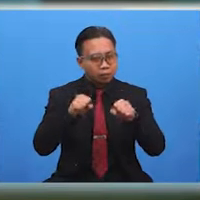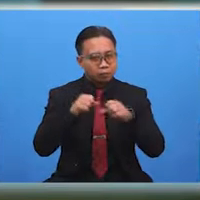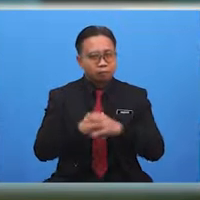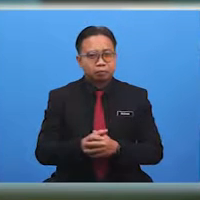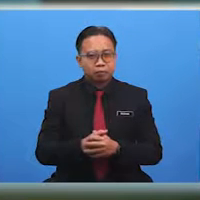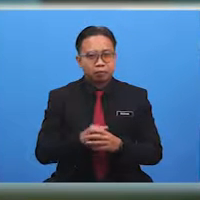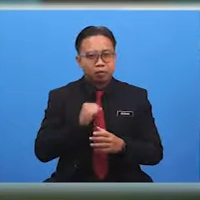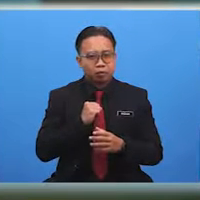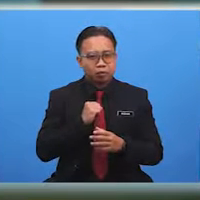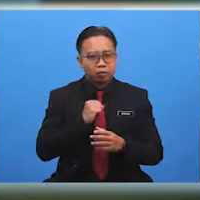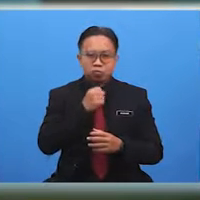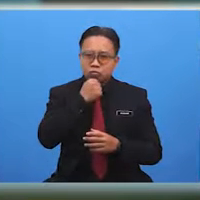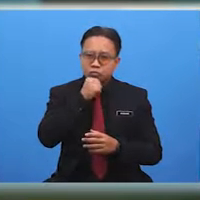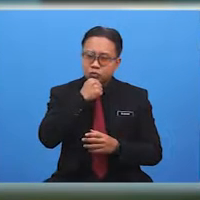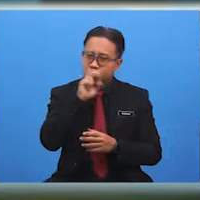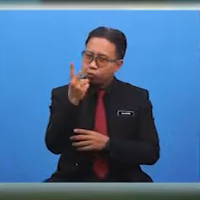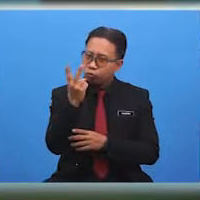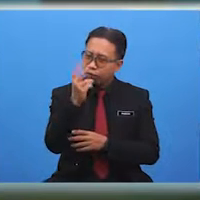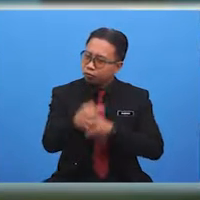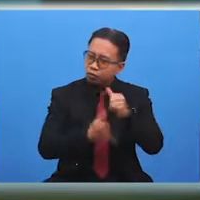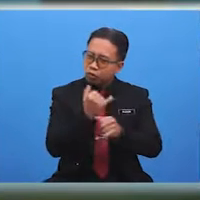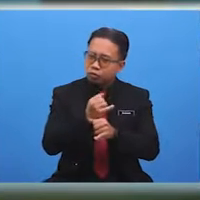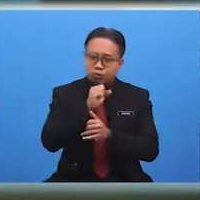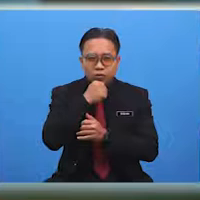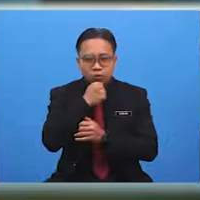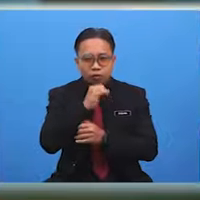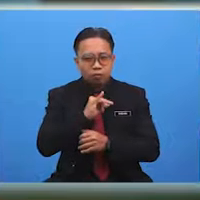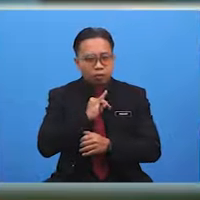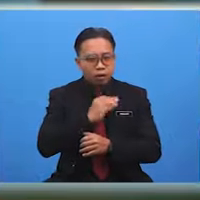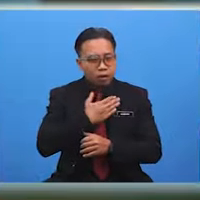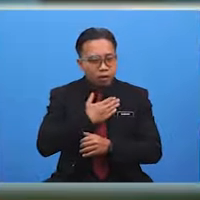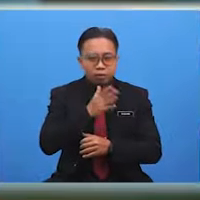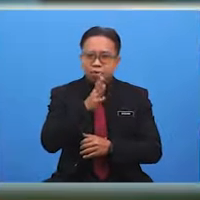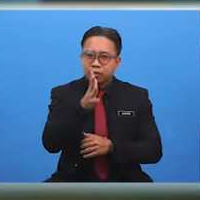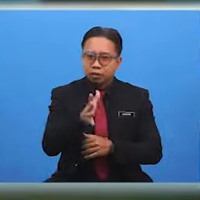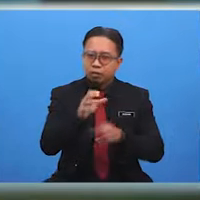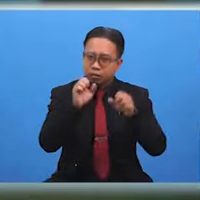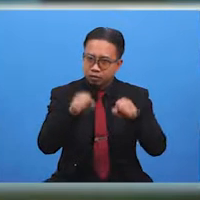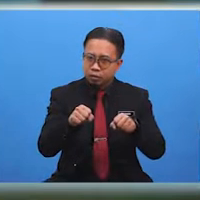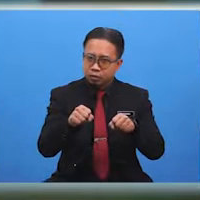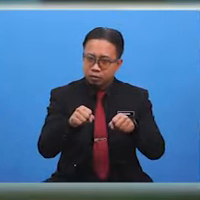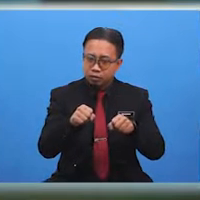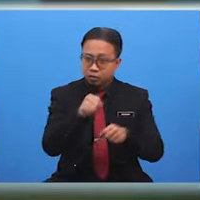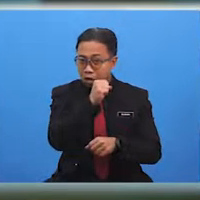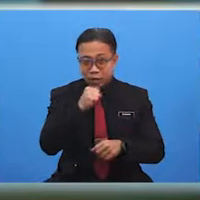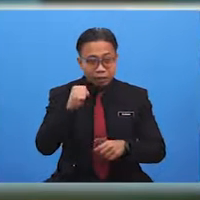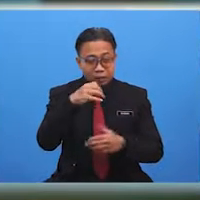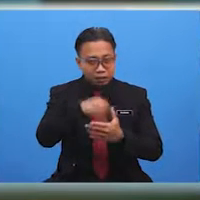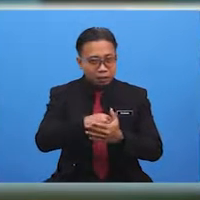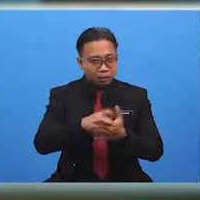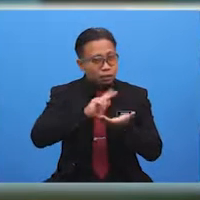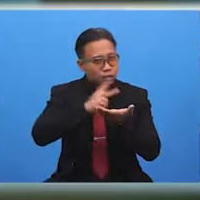I was around 12 years old. My grandmother told me that if I kept singing in the kitchen,